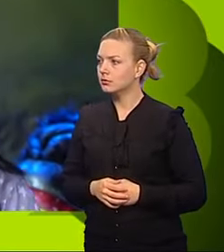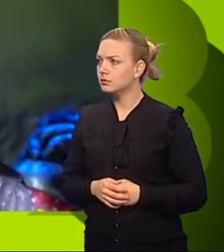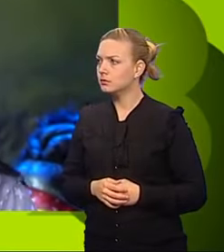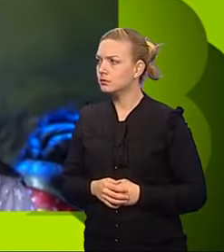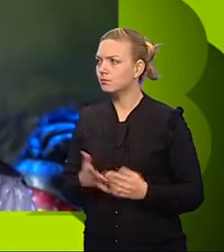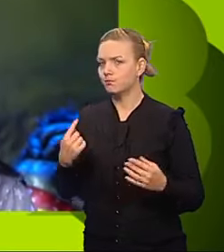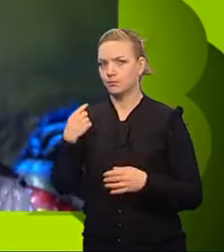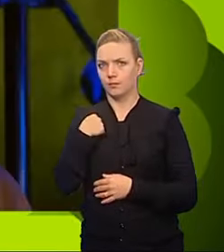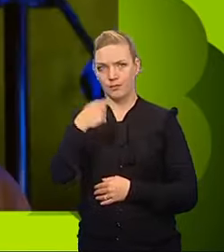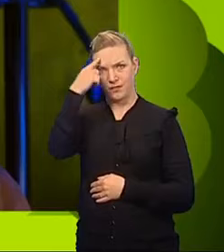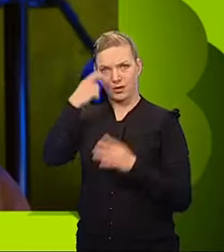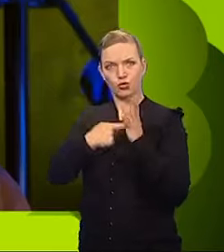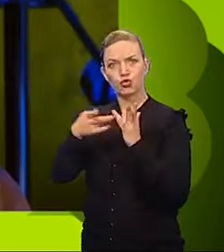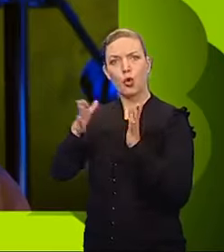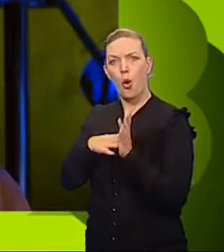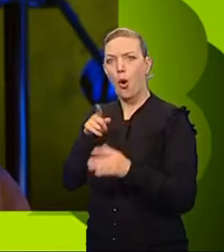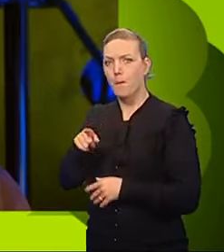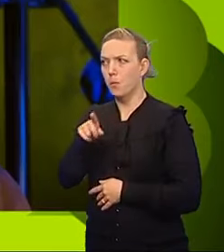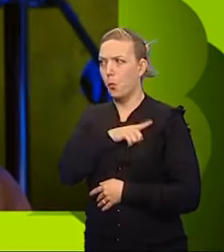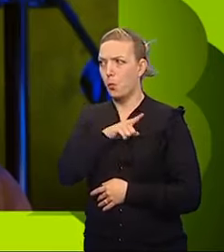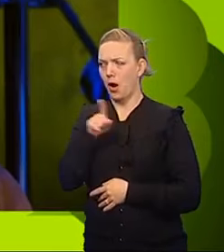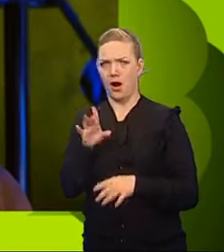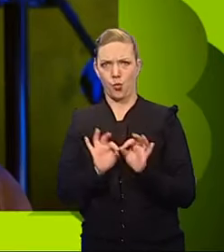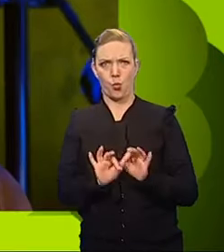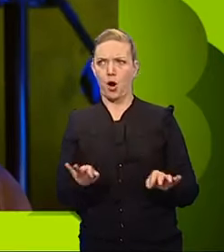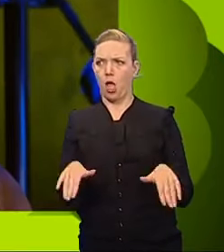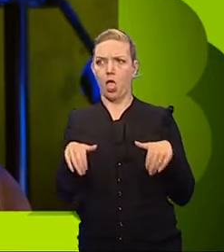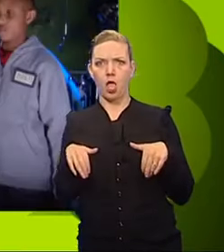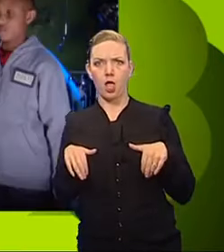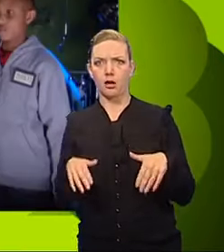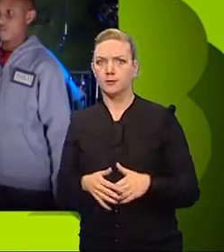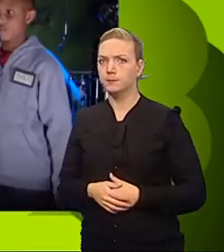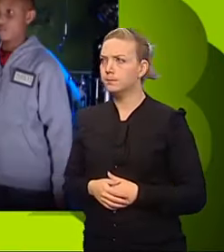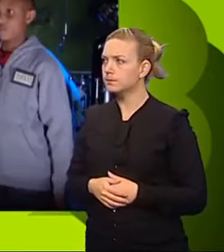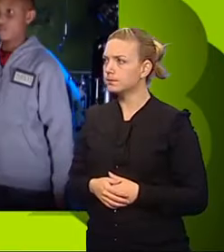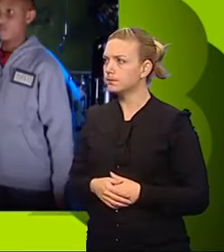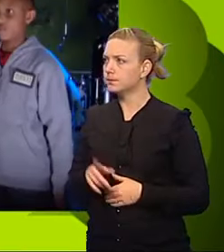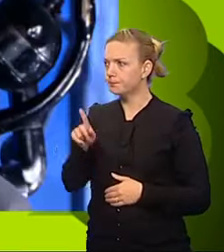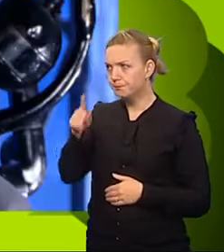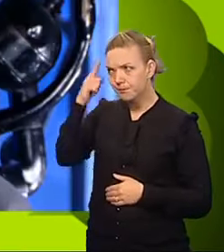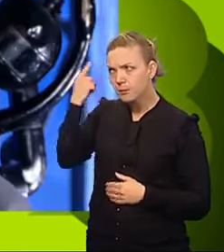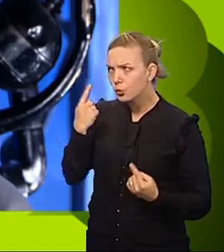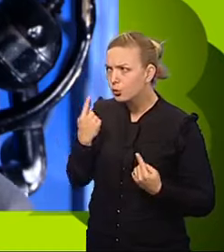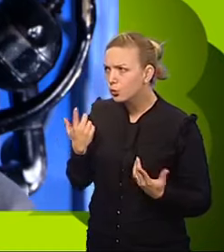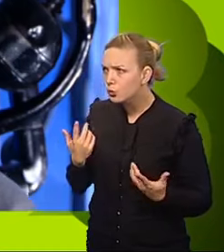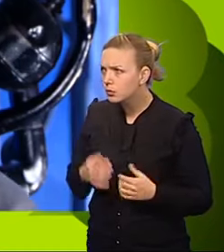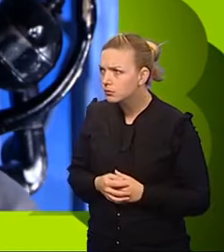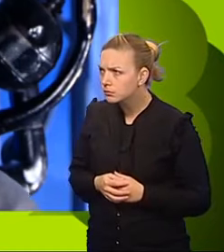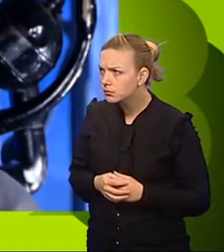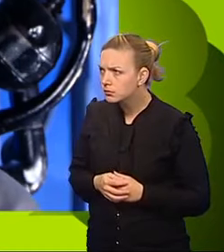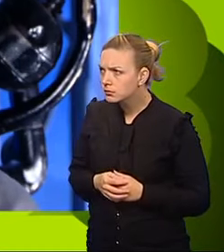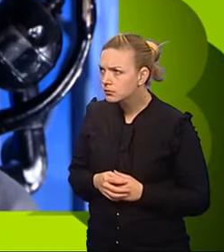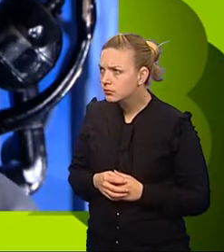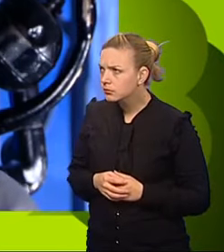I think it was Tom because this round here is really quiet. Marcel. Who do you think the saboteur was?